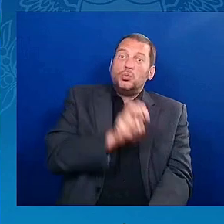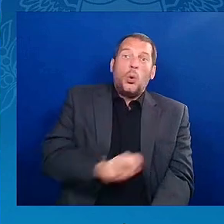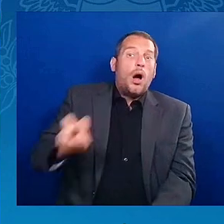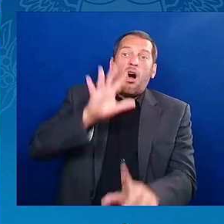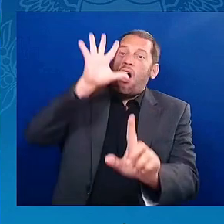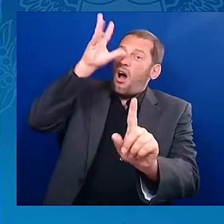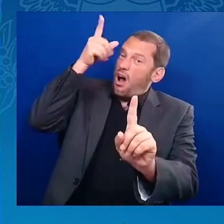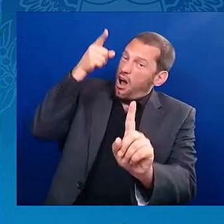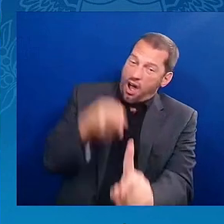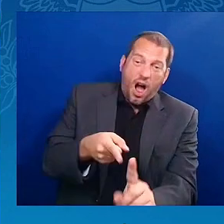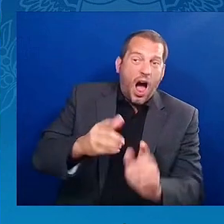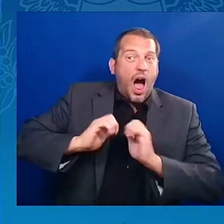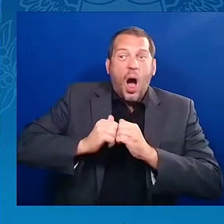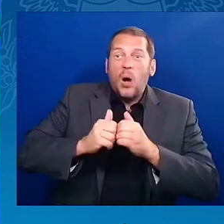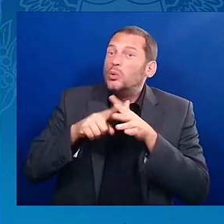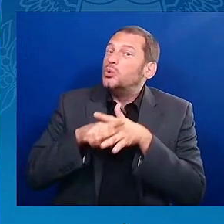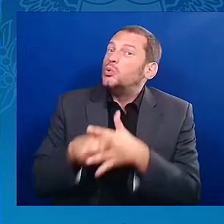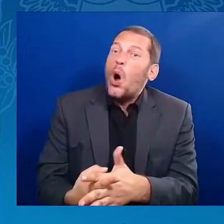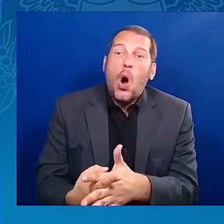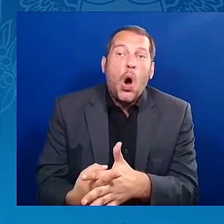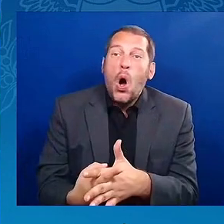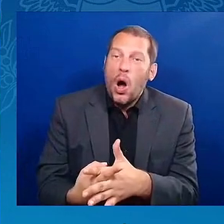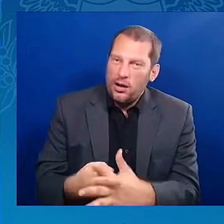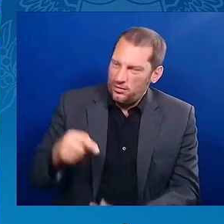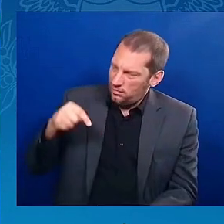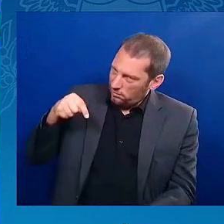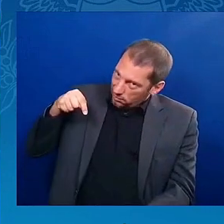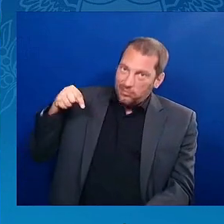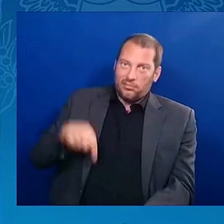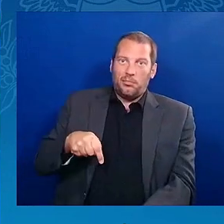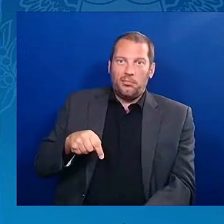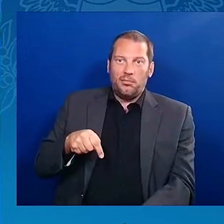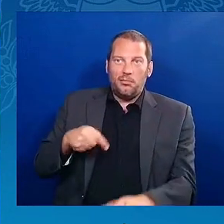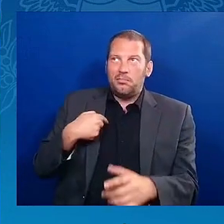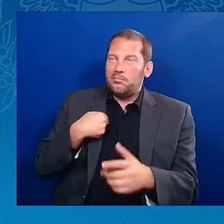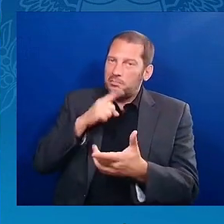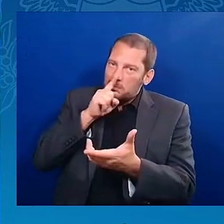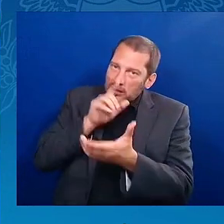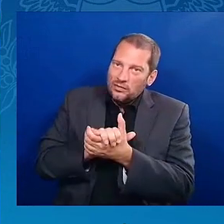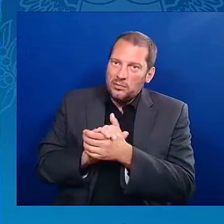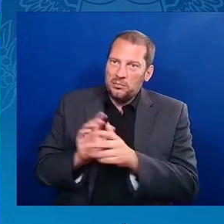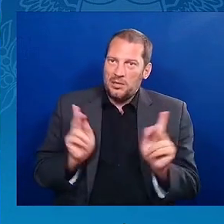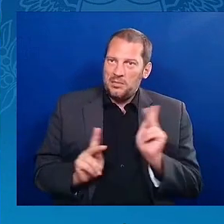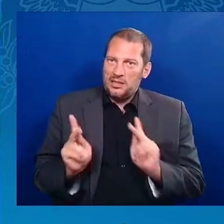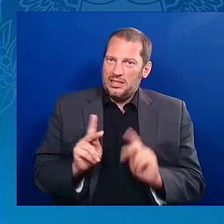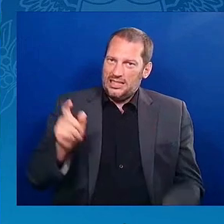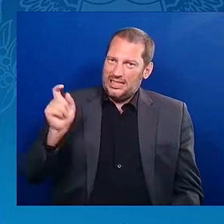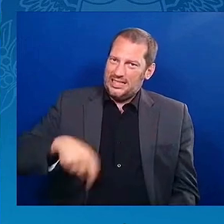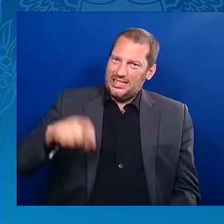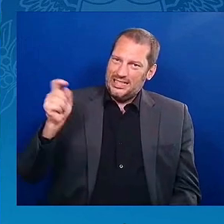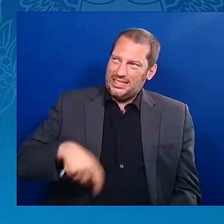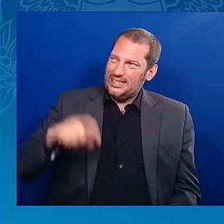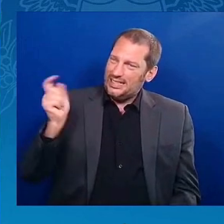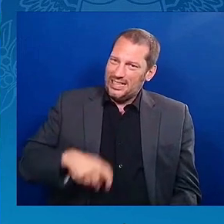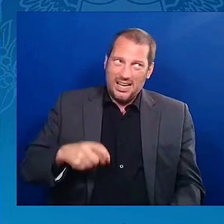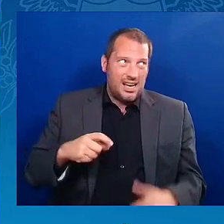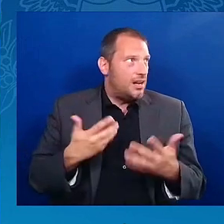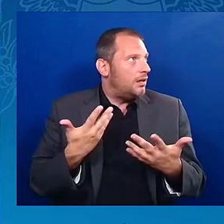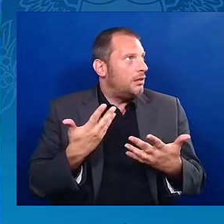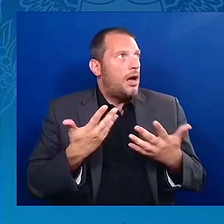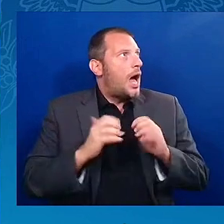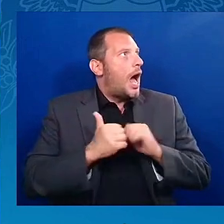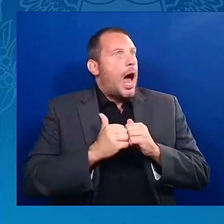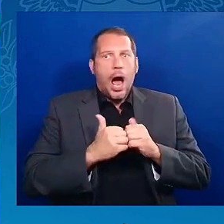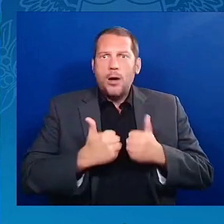people need more than just what is necessary to get by. We want to get ahead.